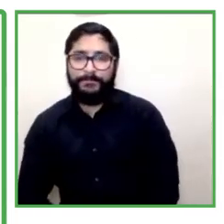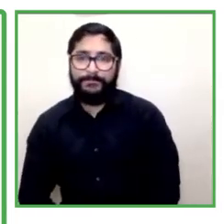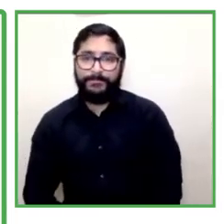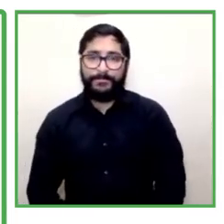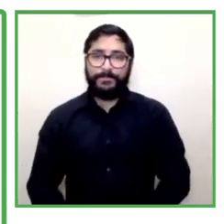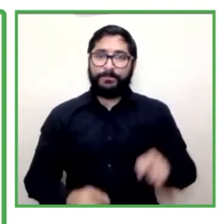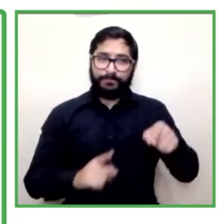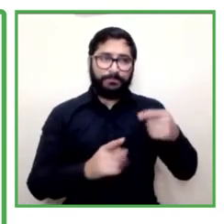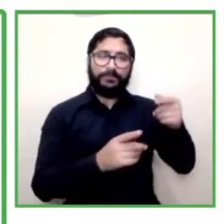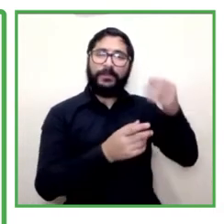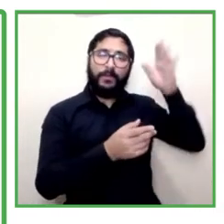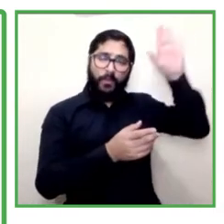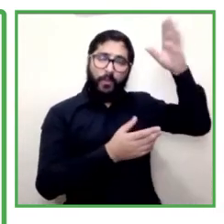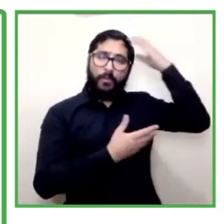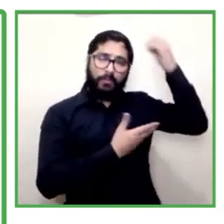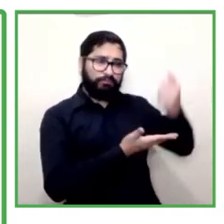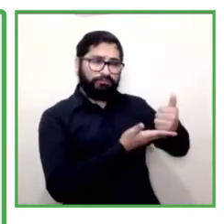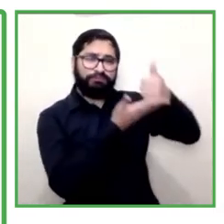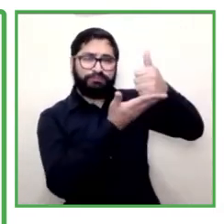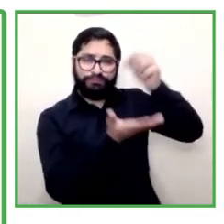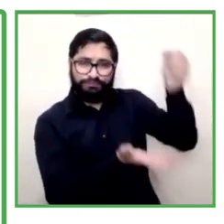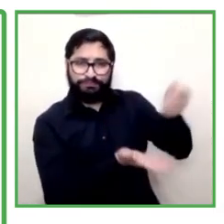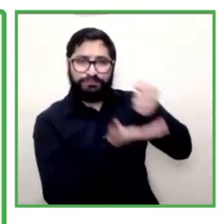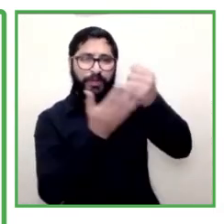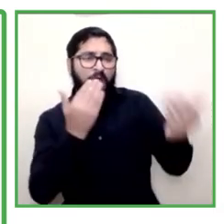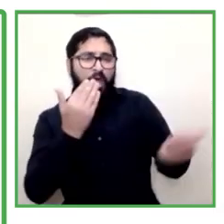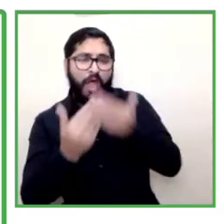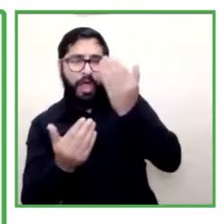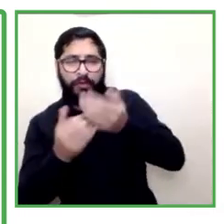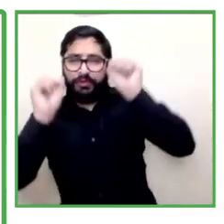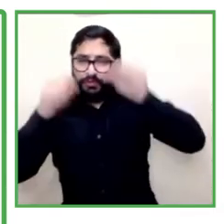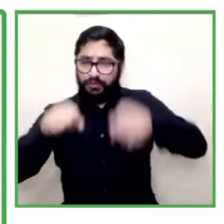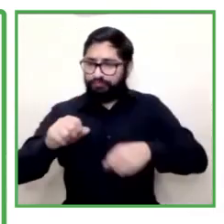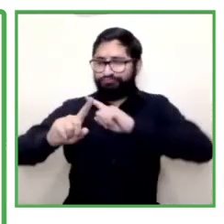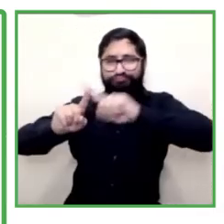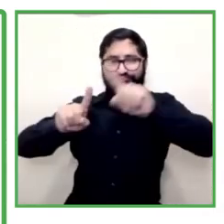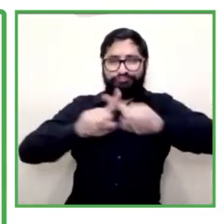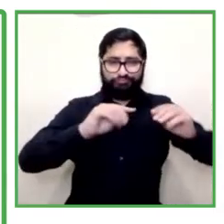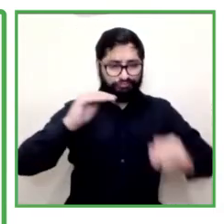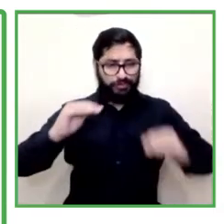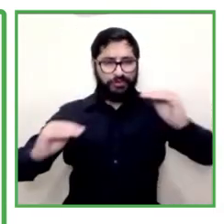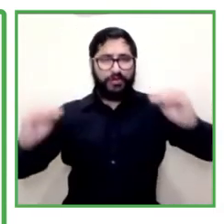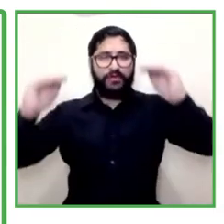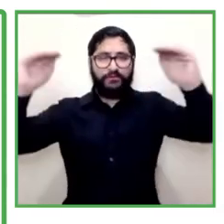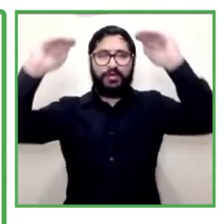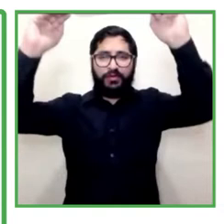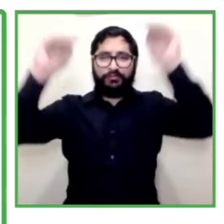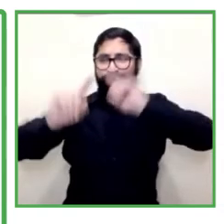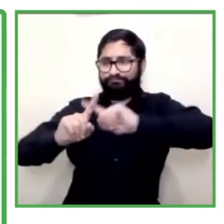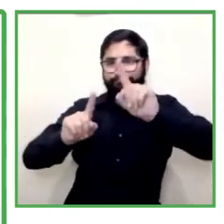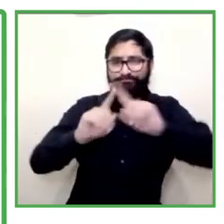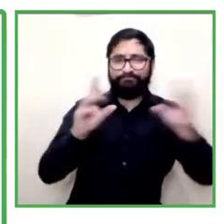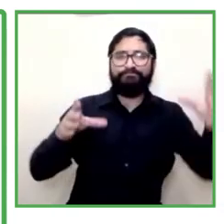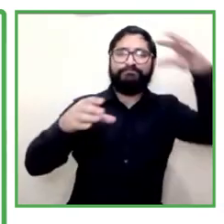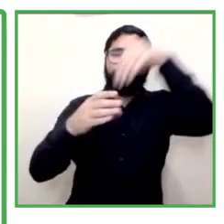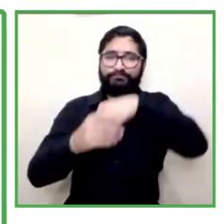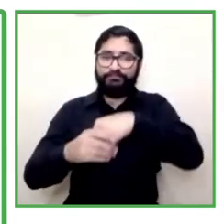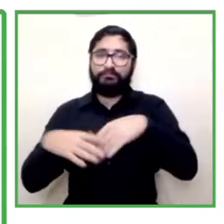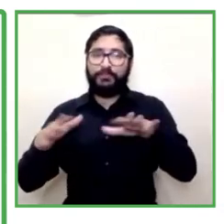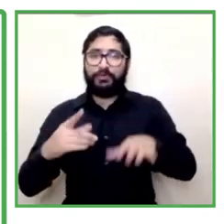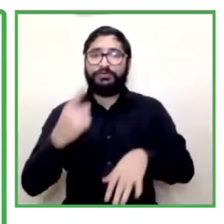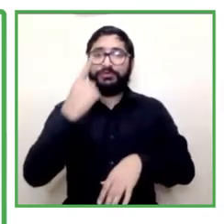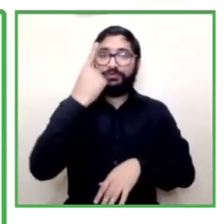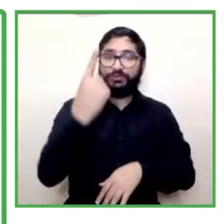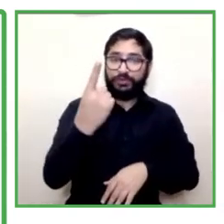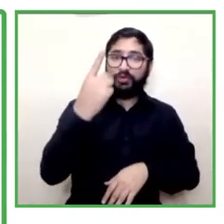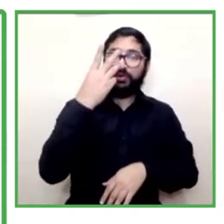favoring accessibility in different levels there's a very important contribution that have to do with a large number of